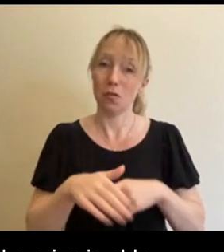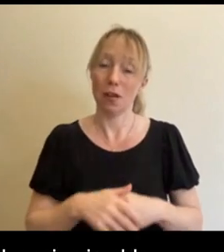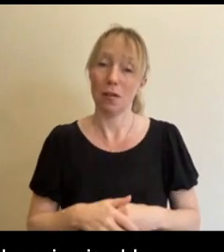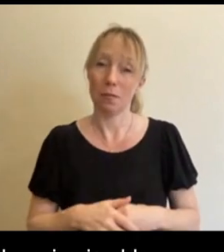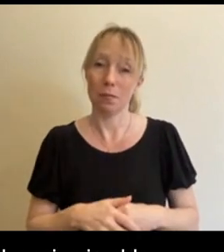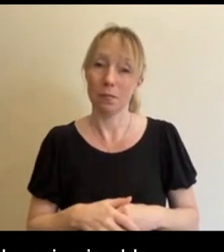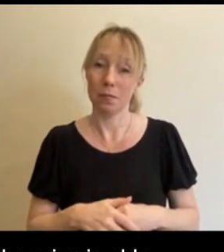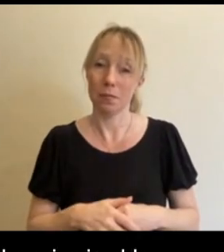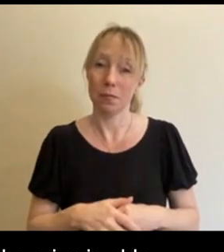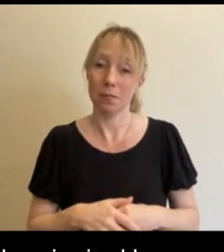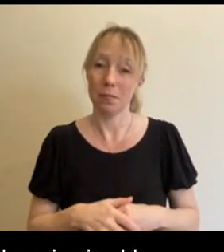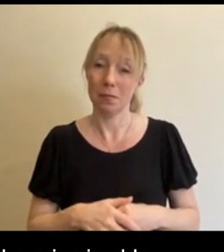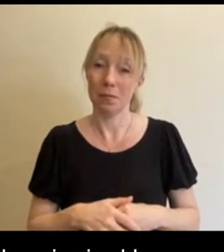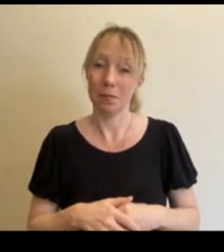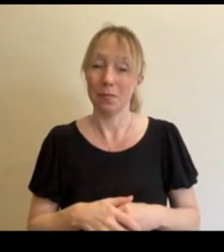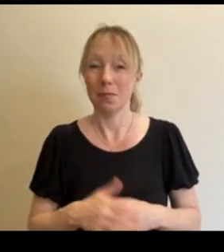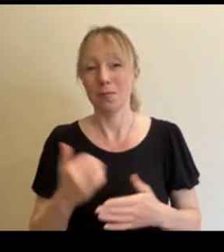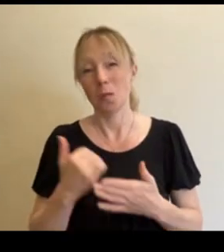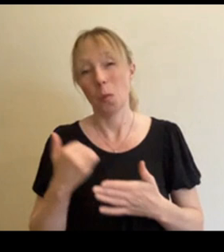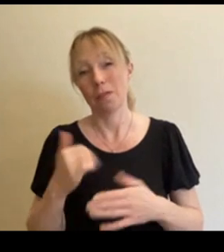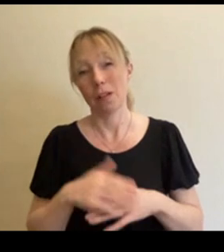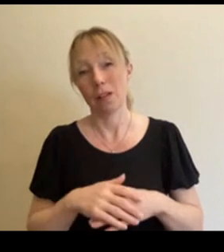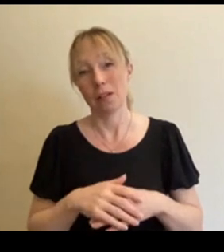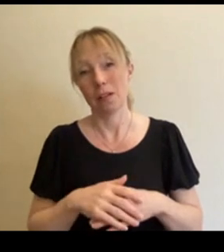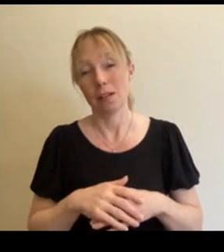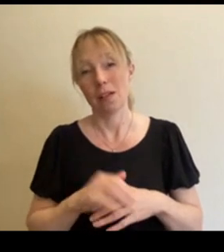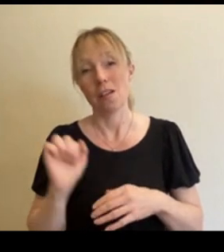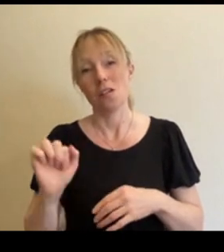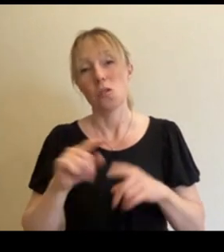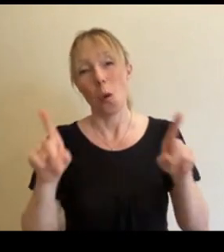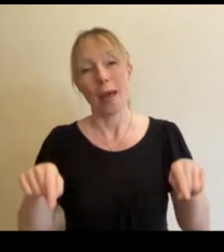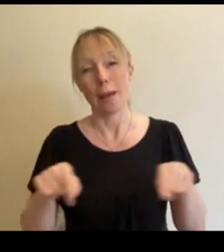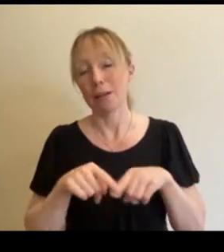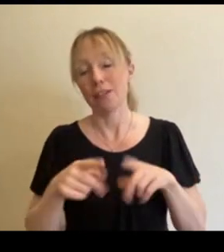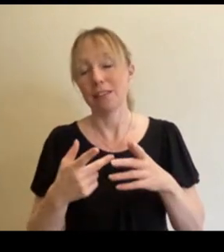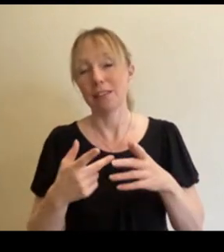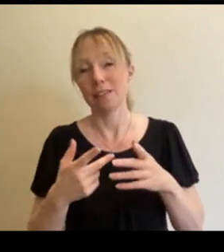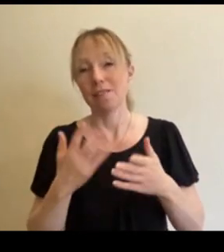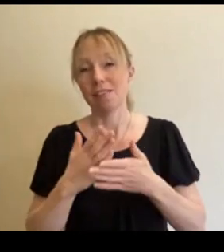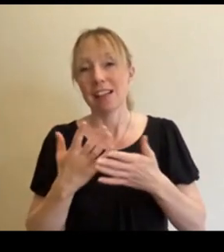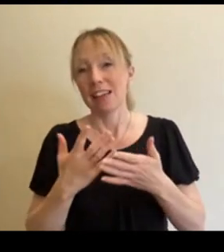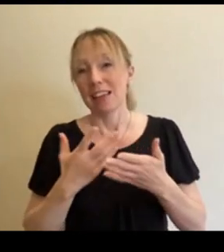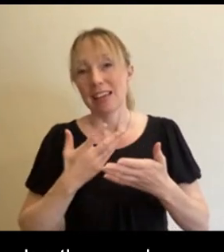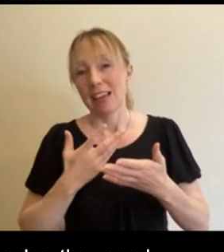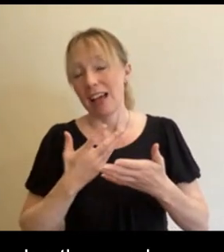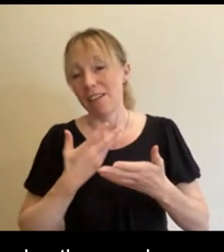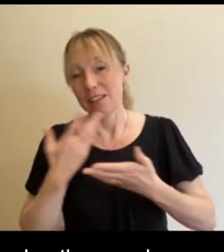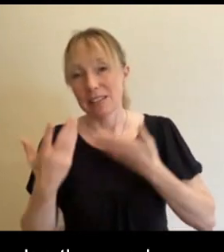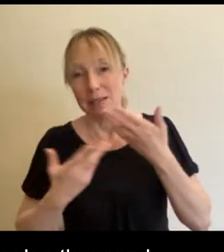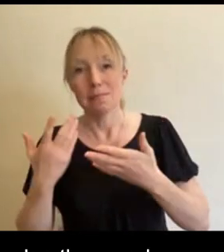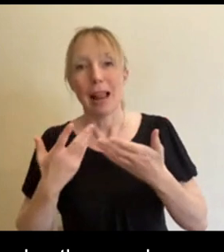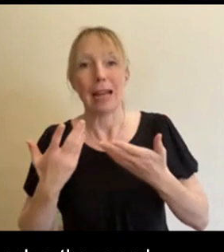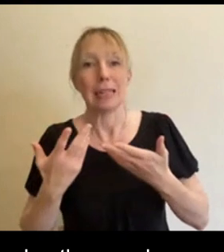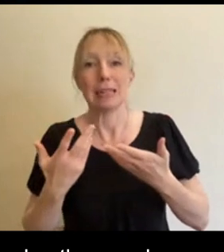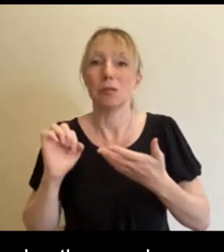Okay, wonderful. And your images speak a thousand words as well, and you've also spoken about it just there. But is there anything